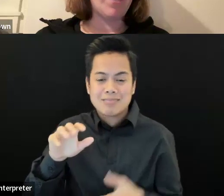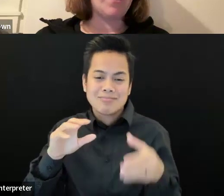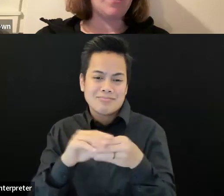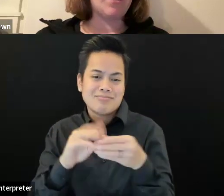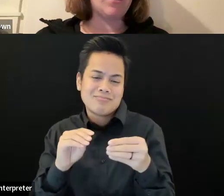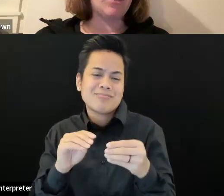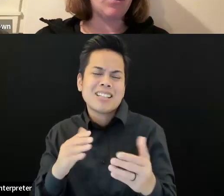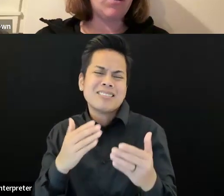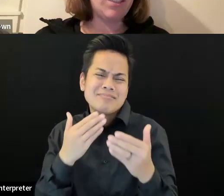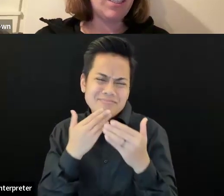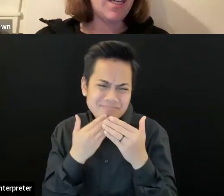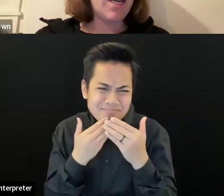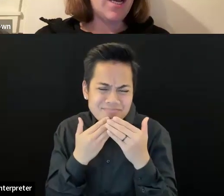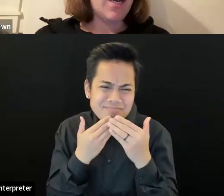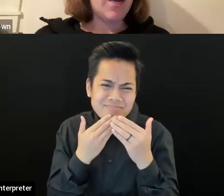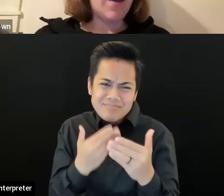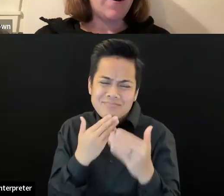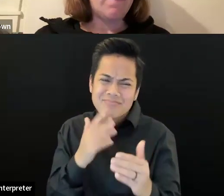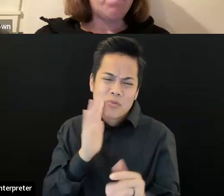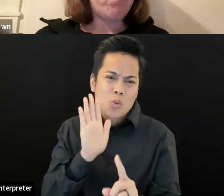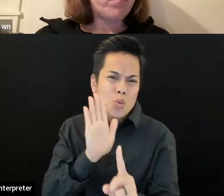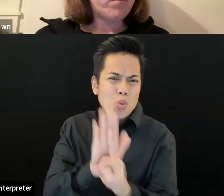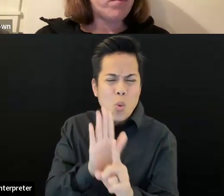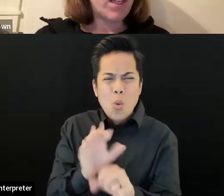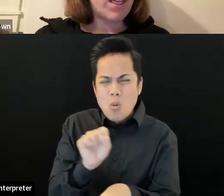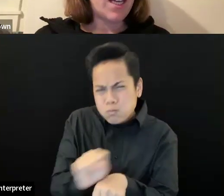program ideas too. Um,